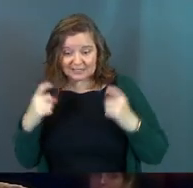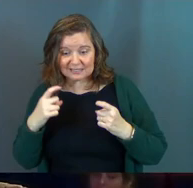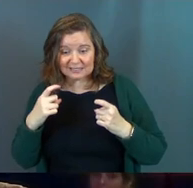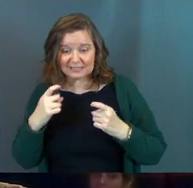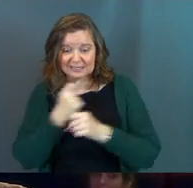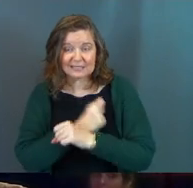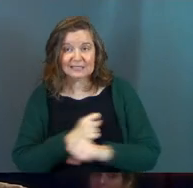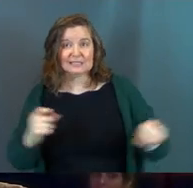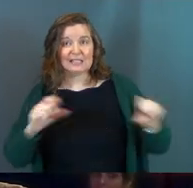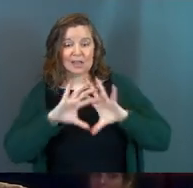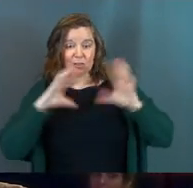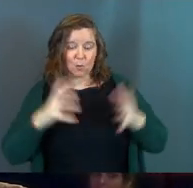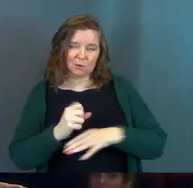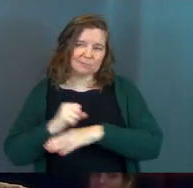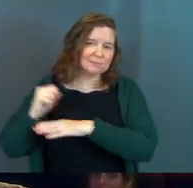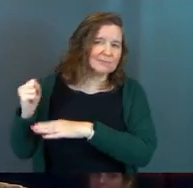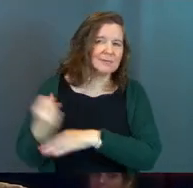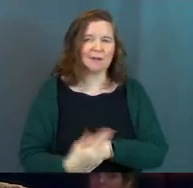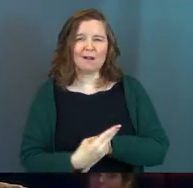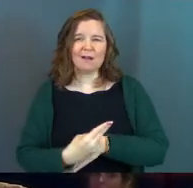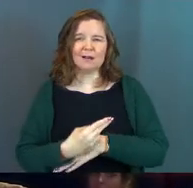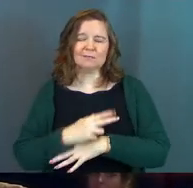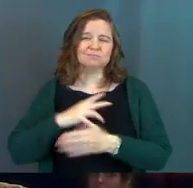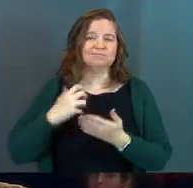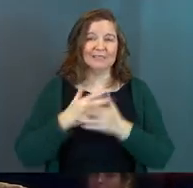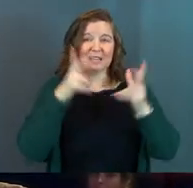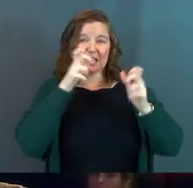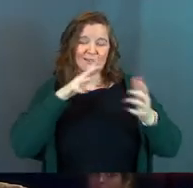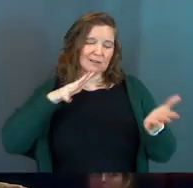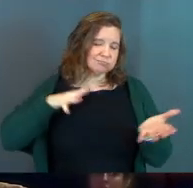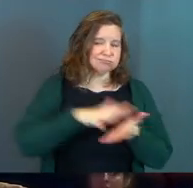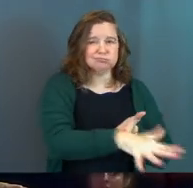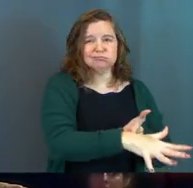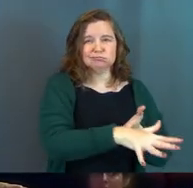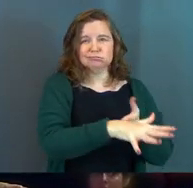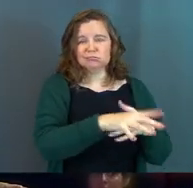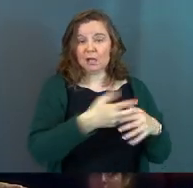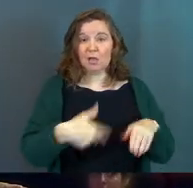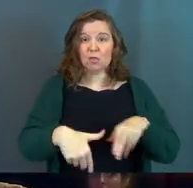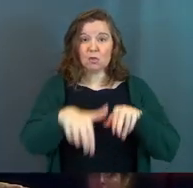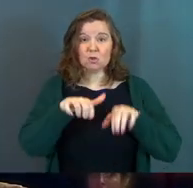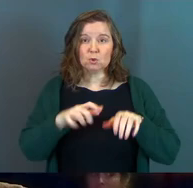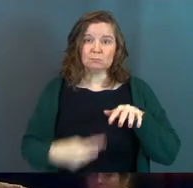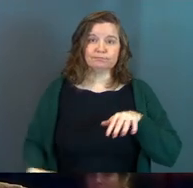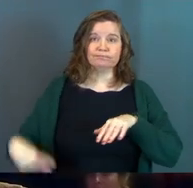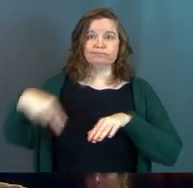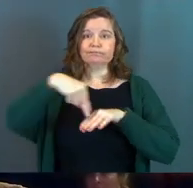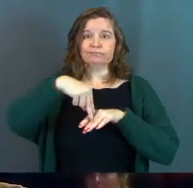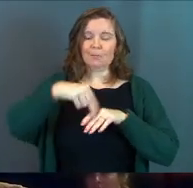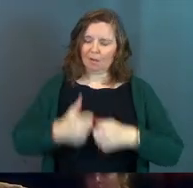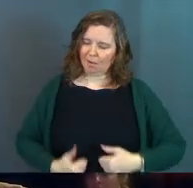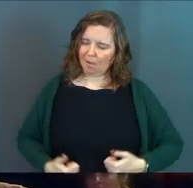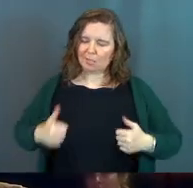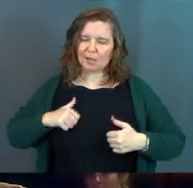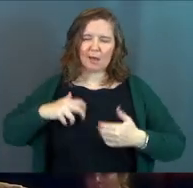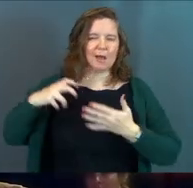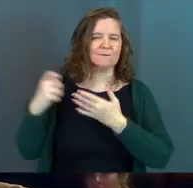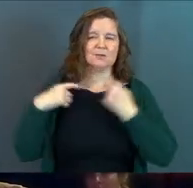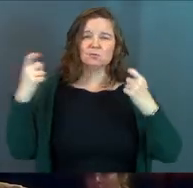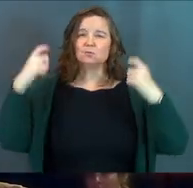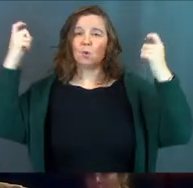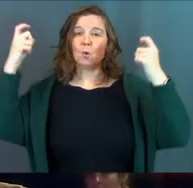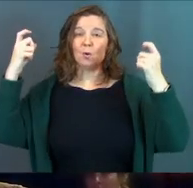saves humanity, conquers, triumphs over the evil one, comes marching out of the tomb, alive, victorious.